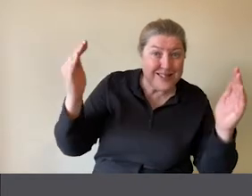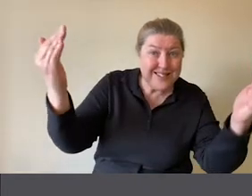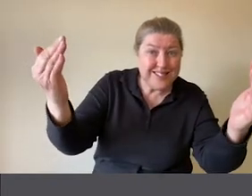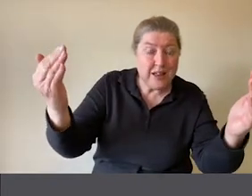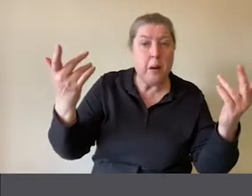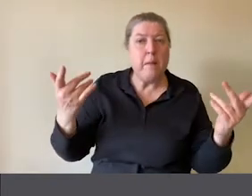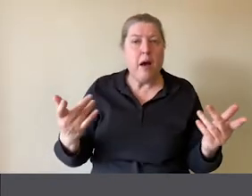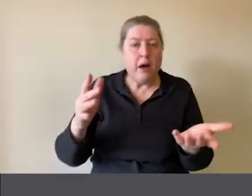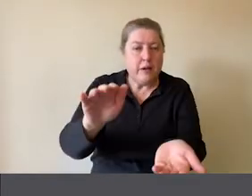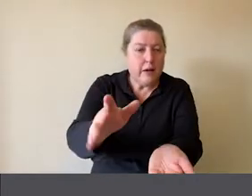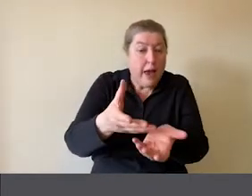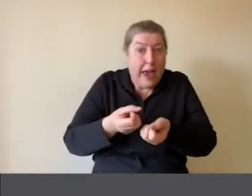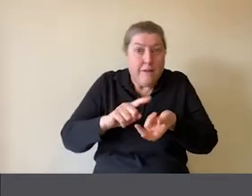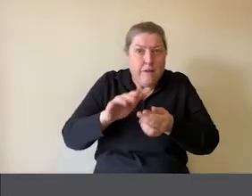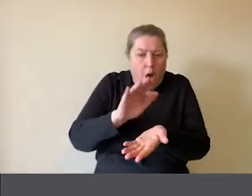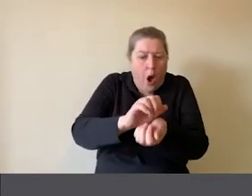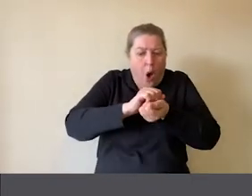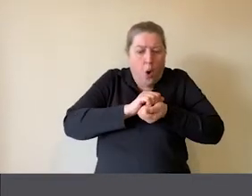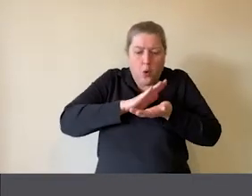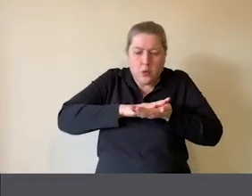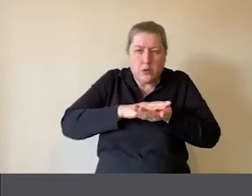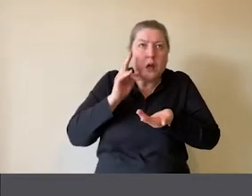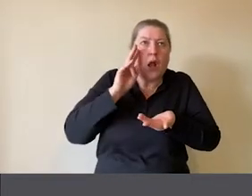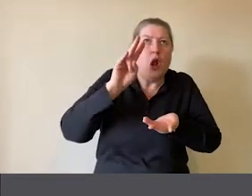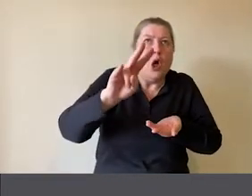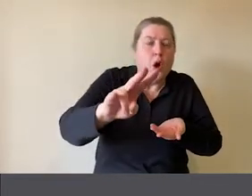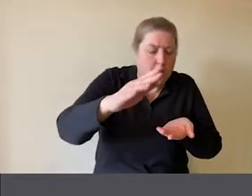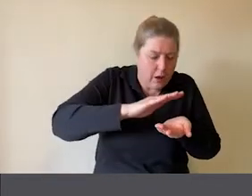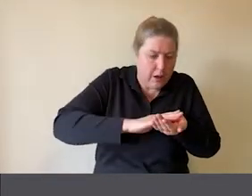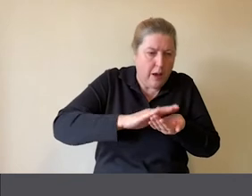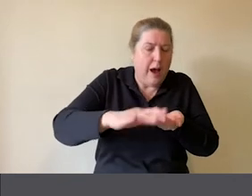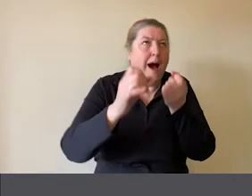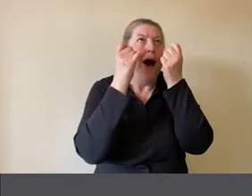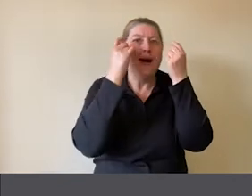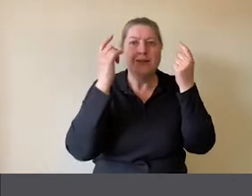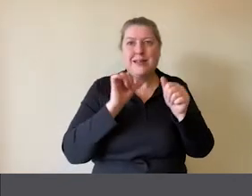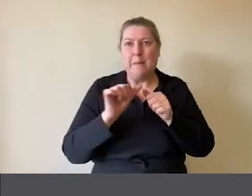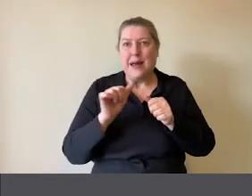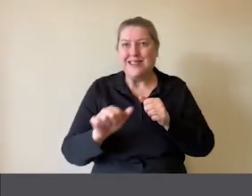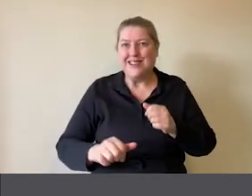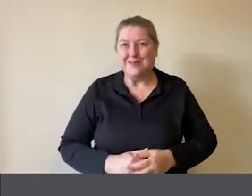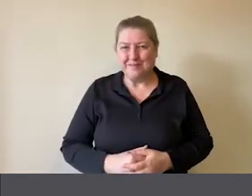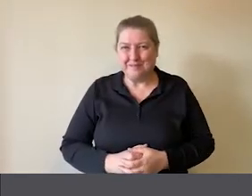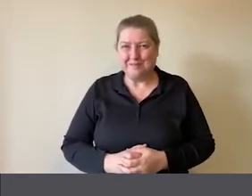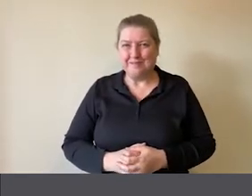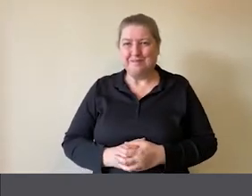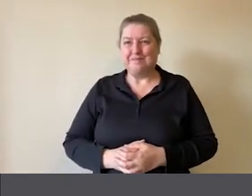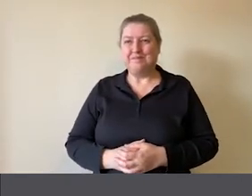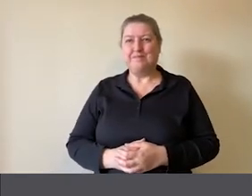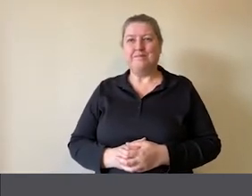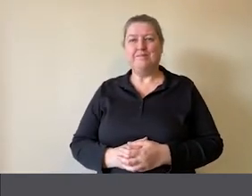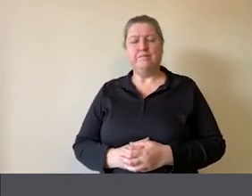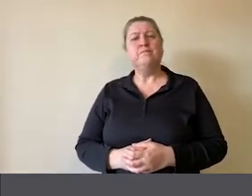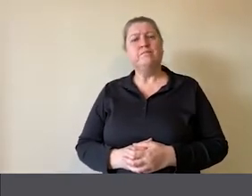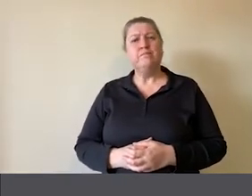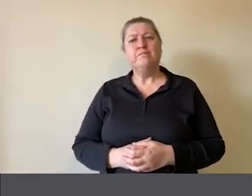understanding of it if they're looking at it while they're also holding a shell in their hand. I think one of